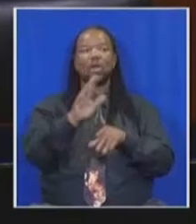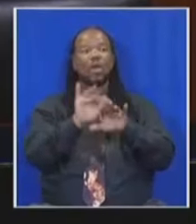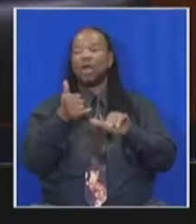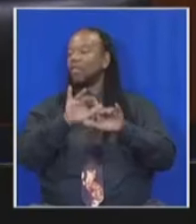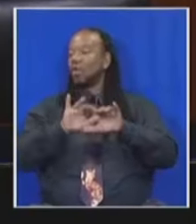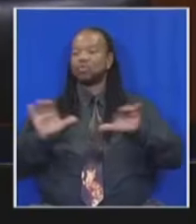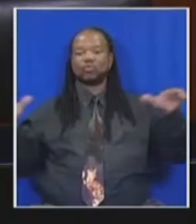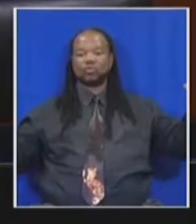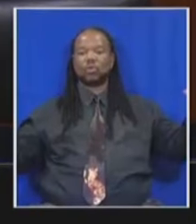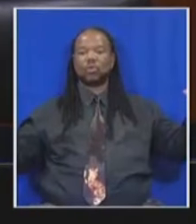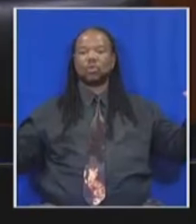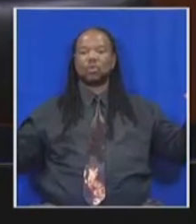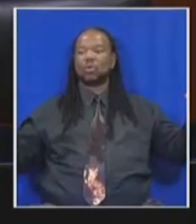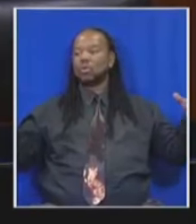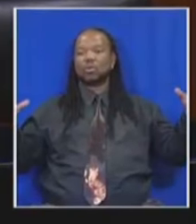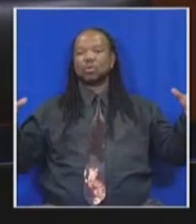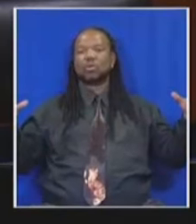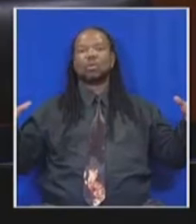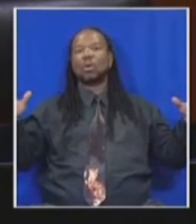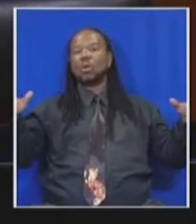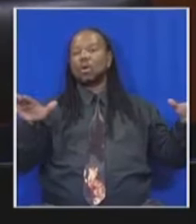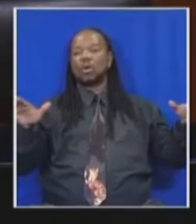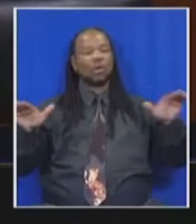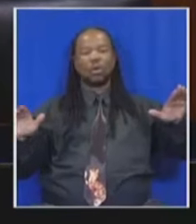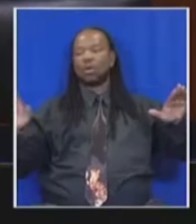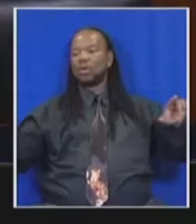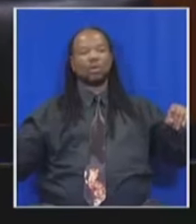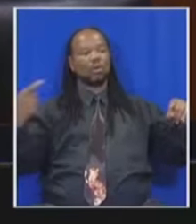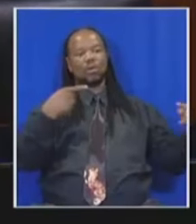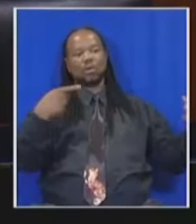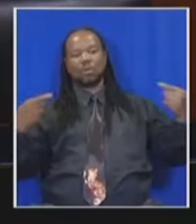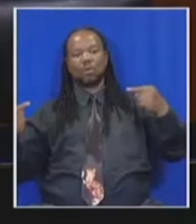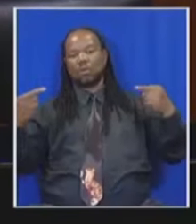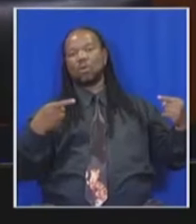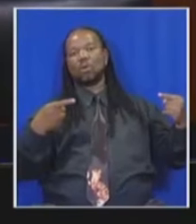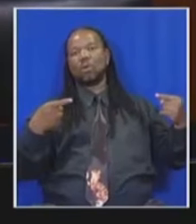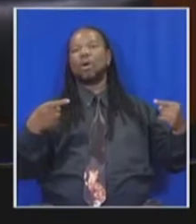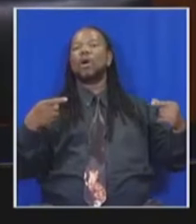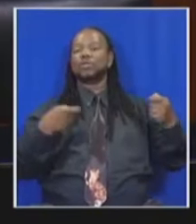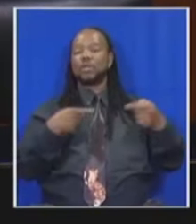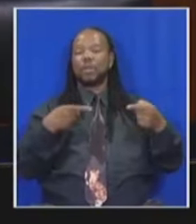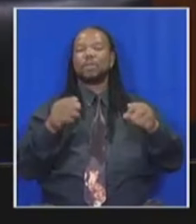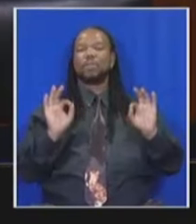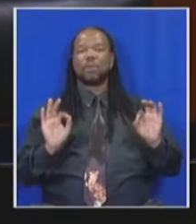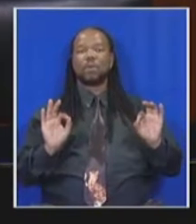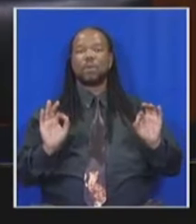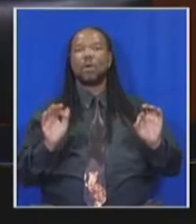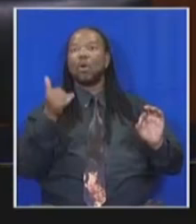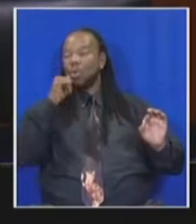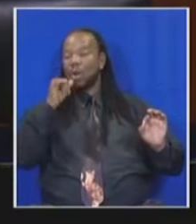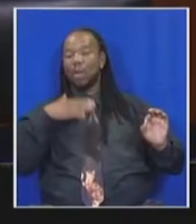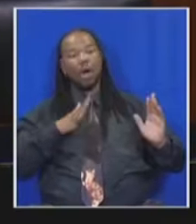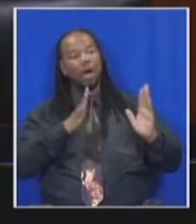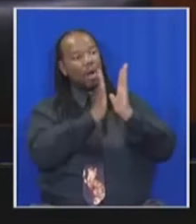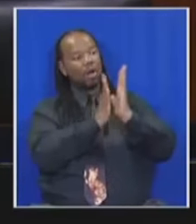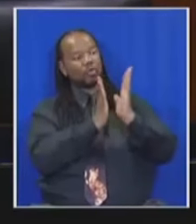It is appropriate that you allow each other to debate properly and so on So when I request you to stop So that